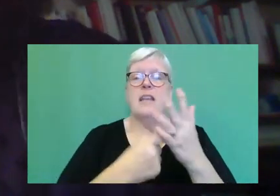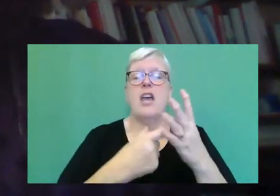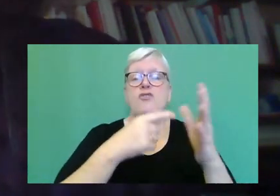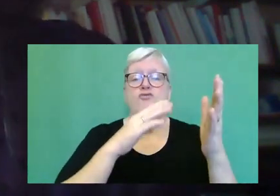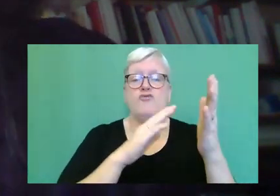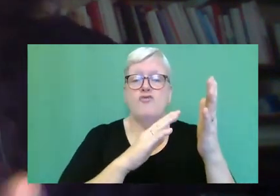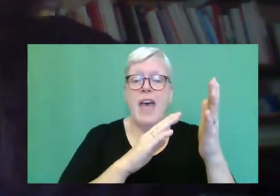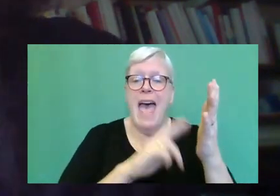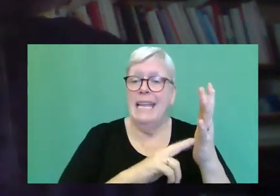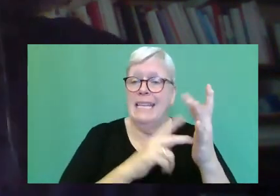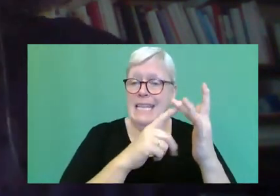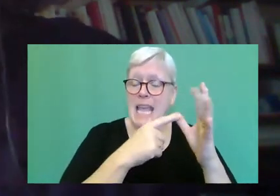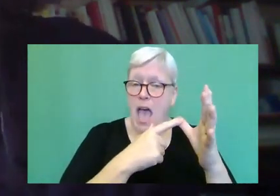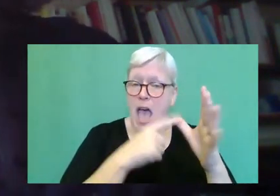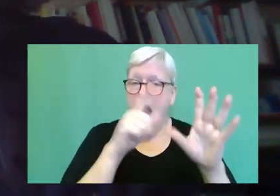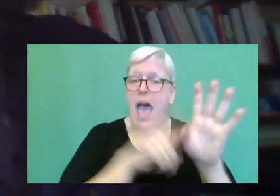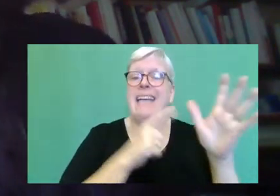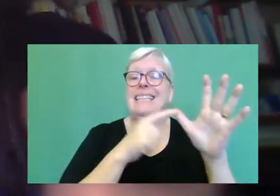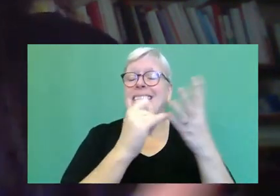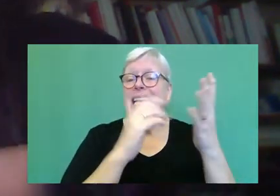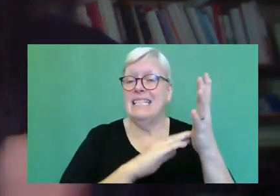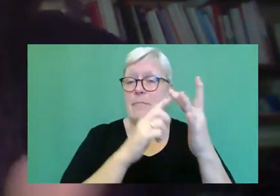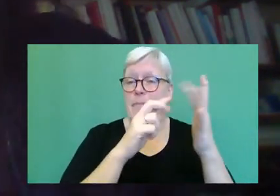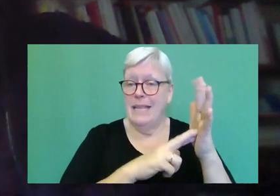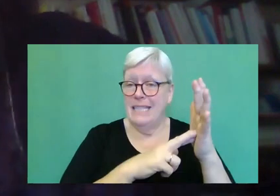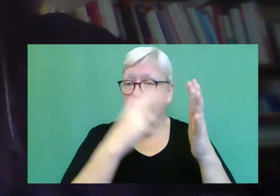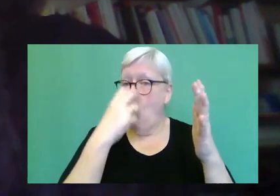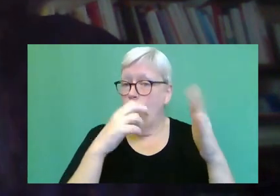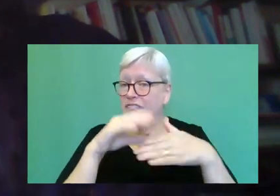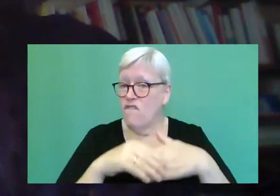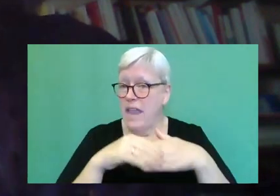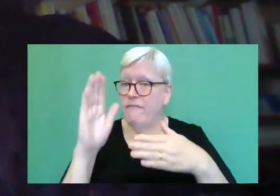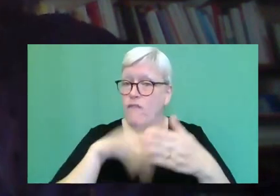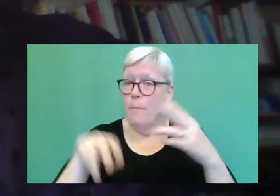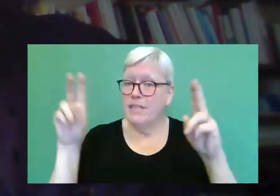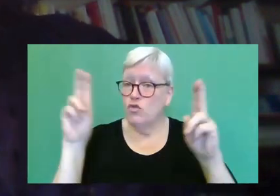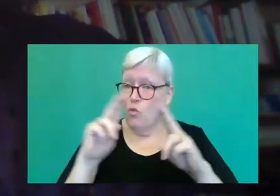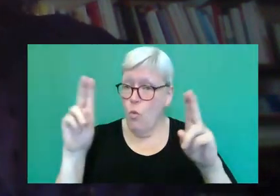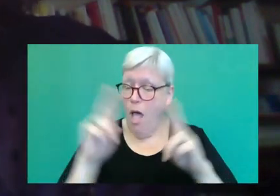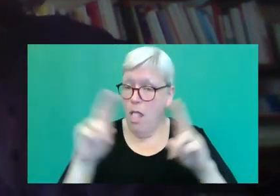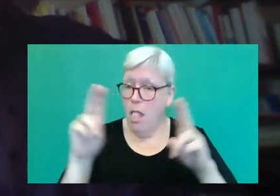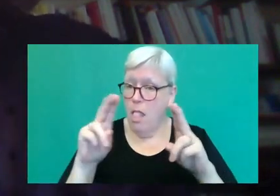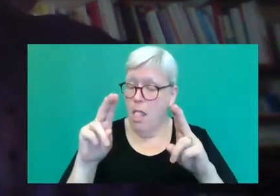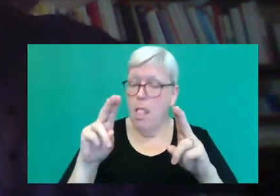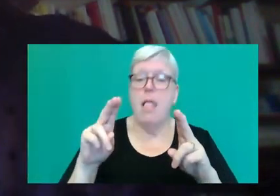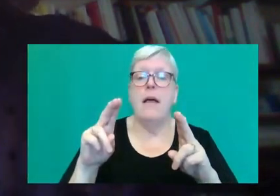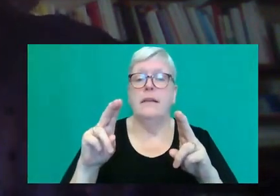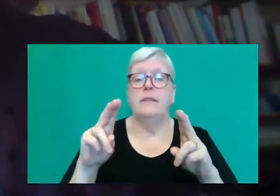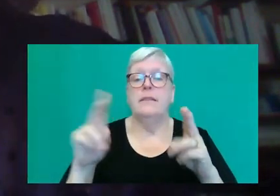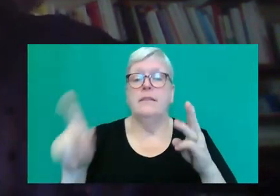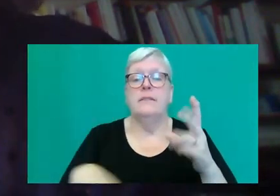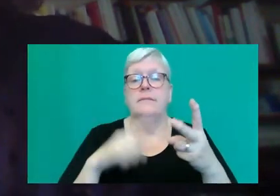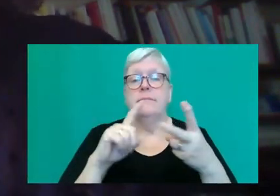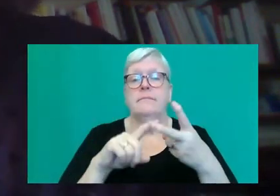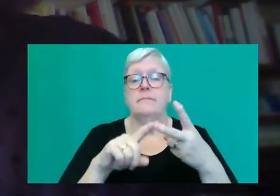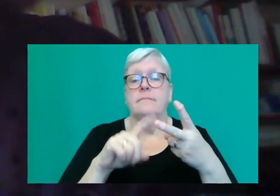Yasmin's, one of her oldest friends, school friend, right? And then I'm also going to mention the, the